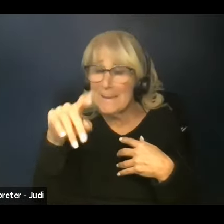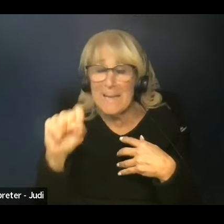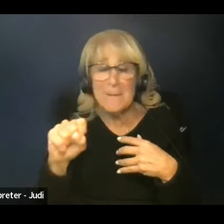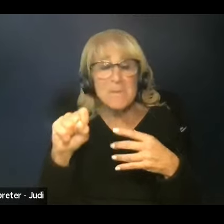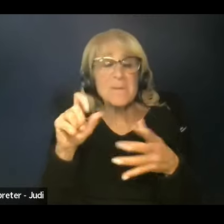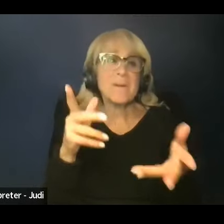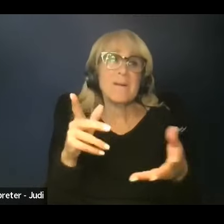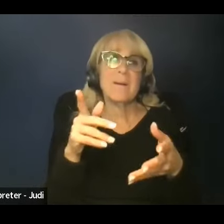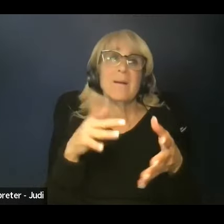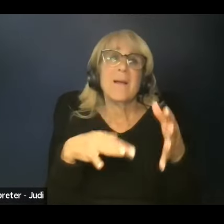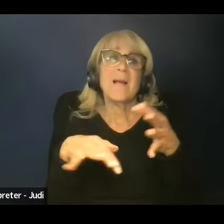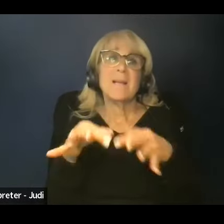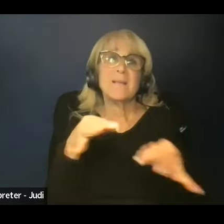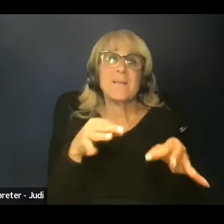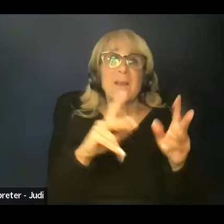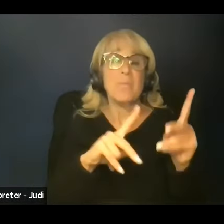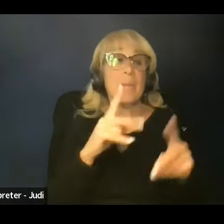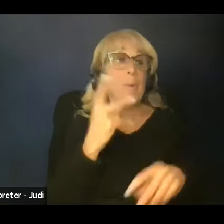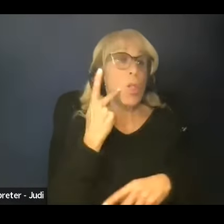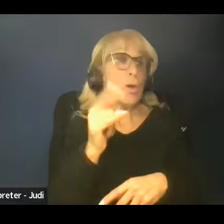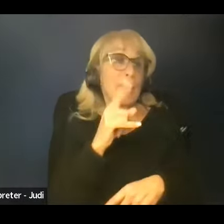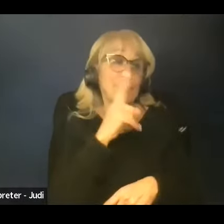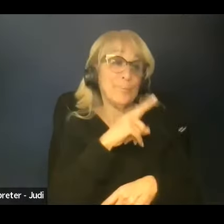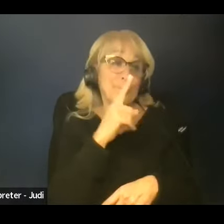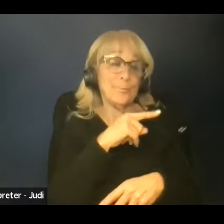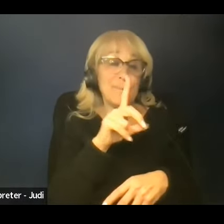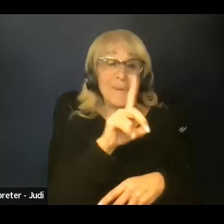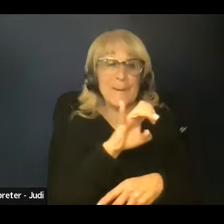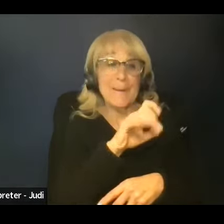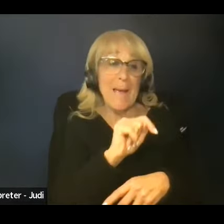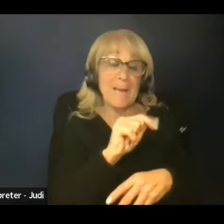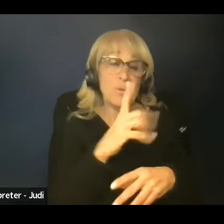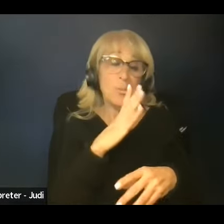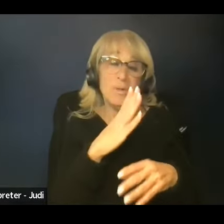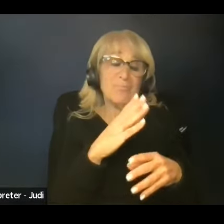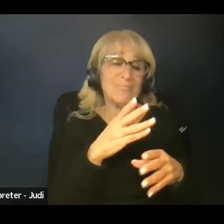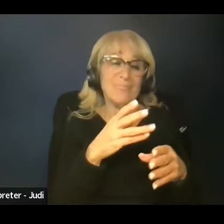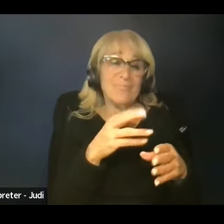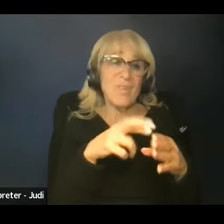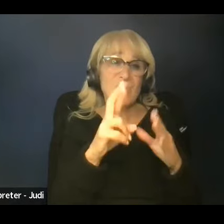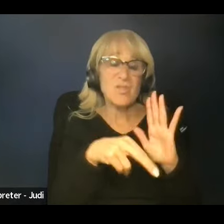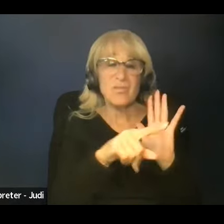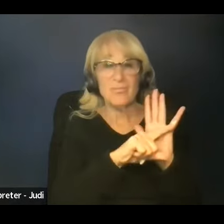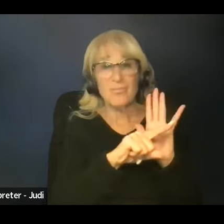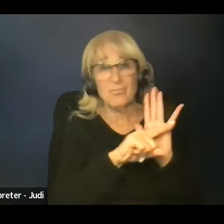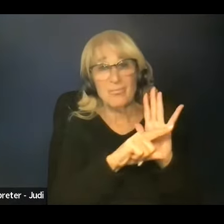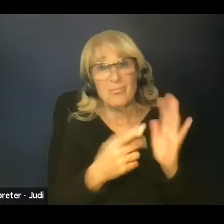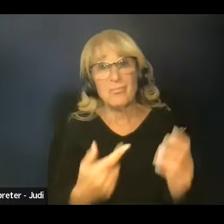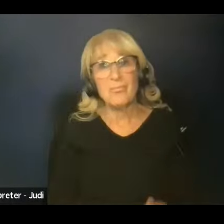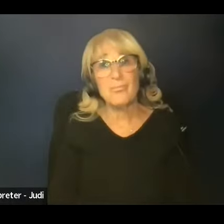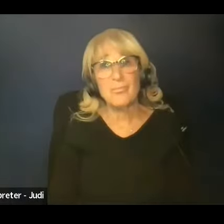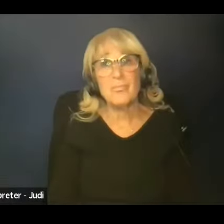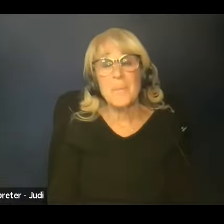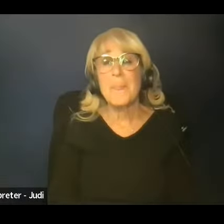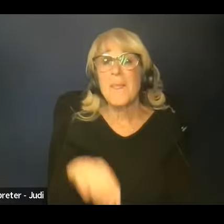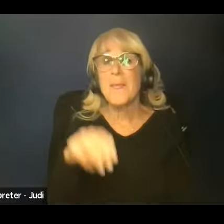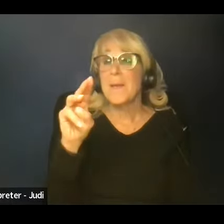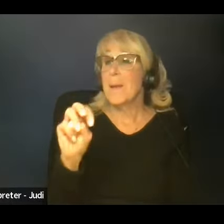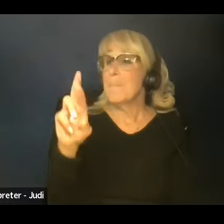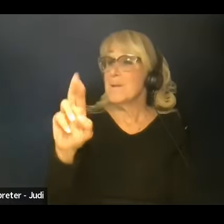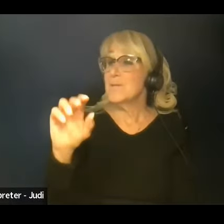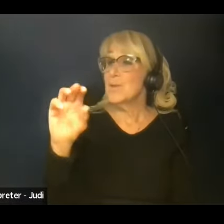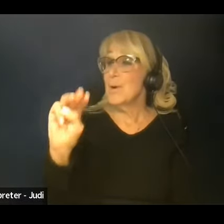going and looking at those fad diets that could affect them in the, in the long run. Absolutely. Mr. McDonald.